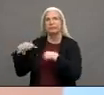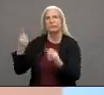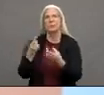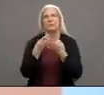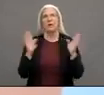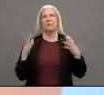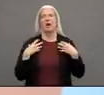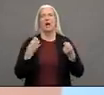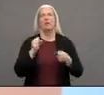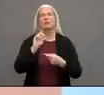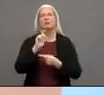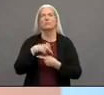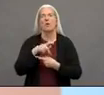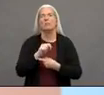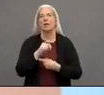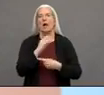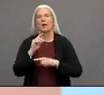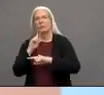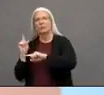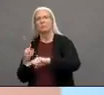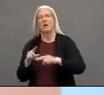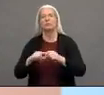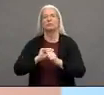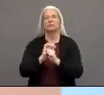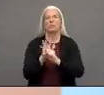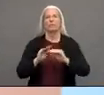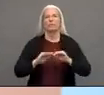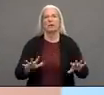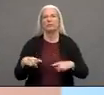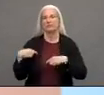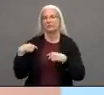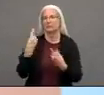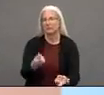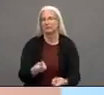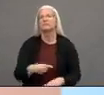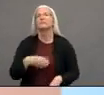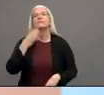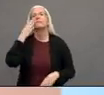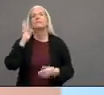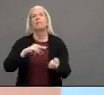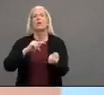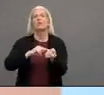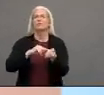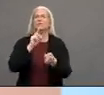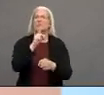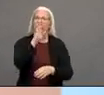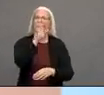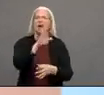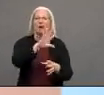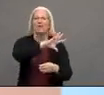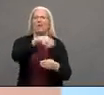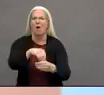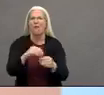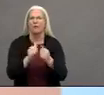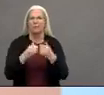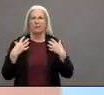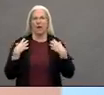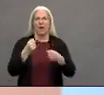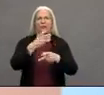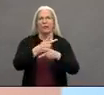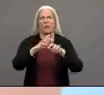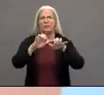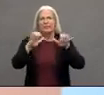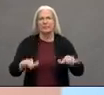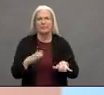COVID-19 and we know that nurses are on the front lines of our work in the health care system and in the public health system every day they make